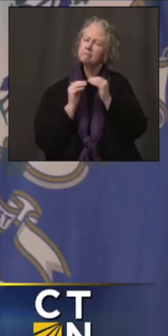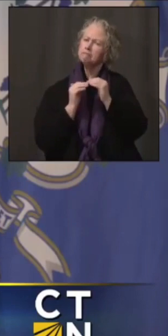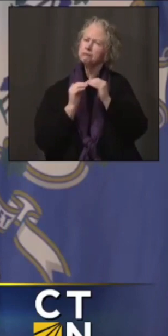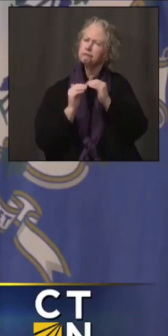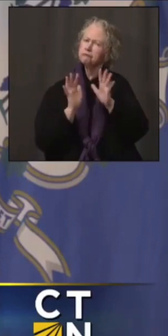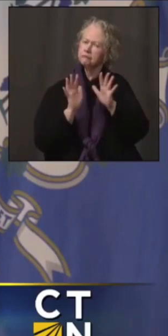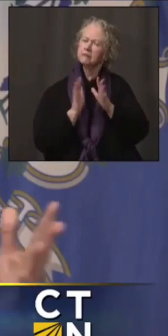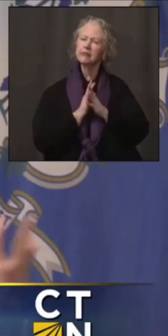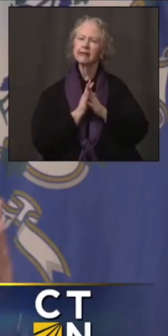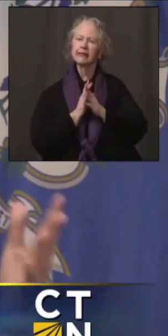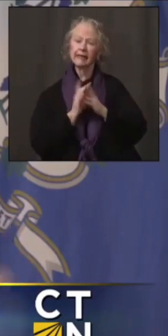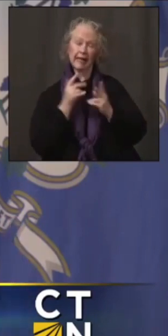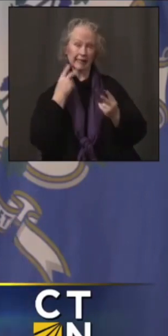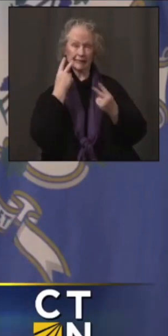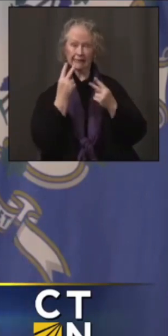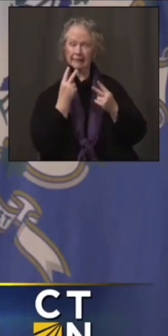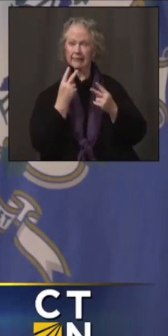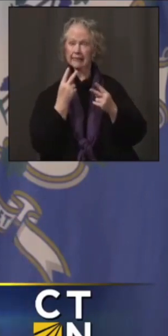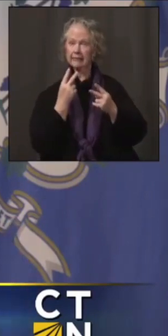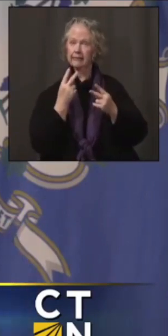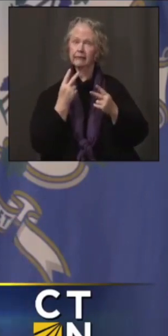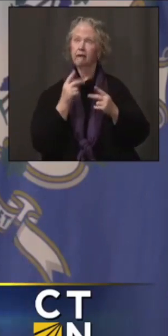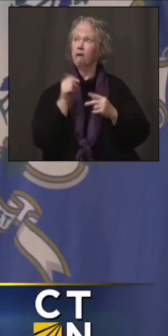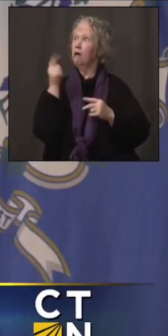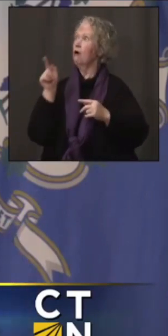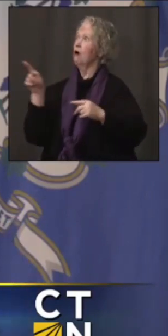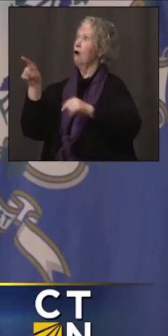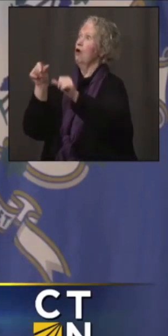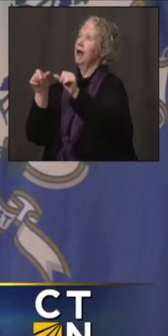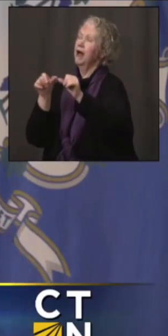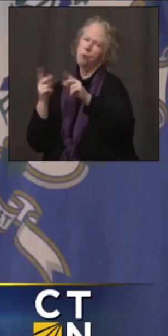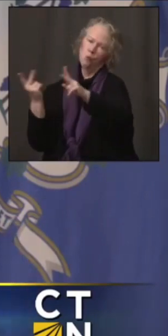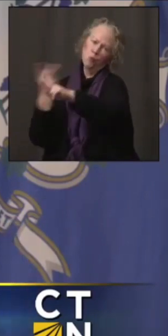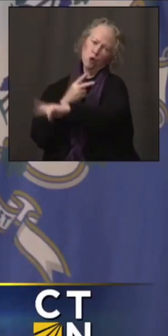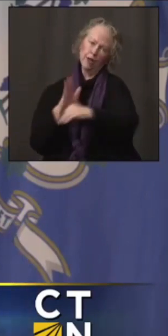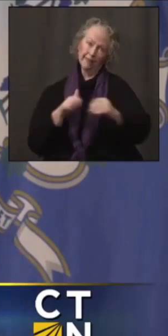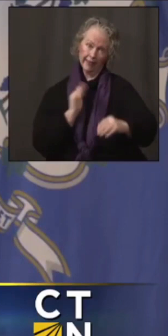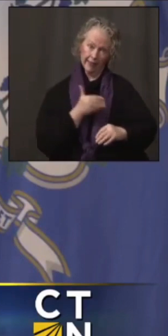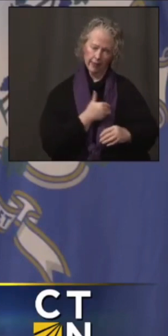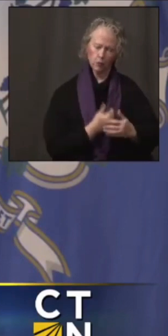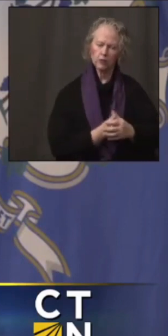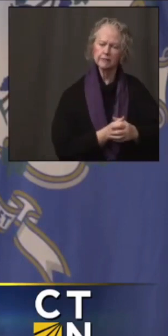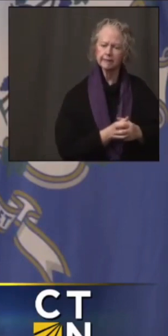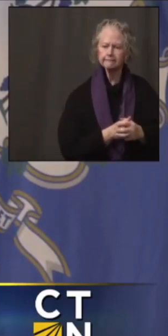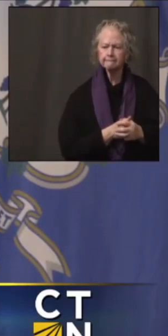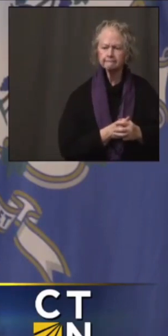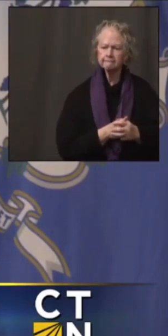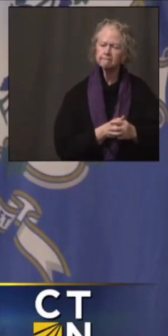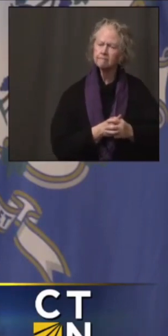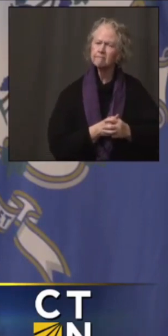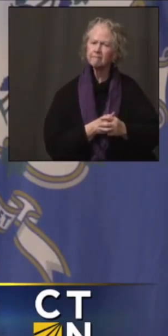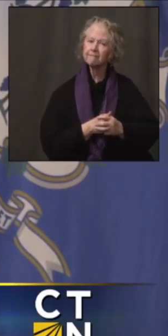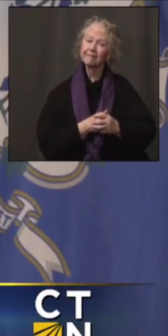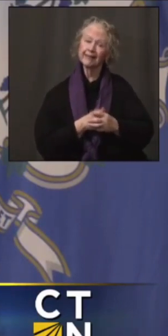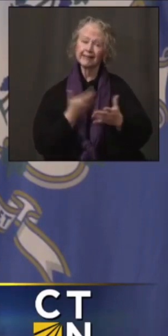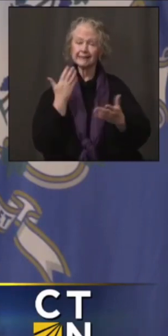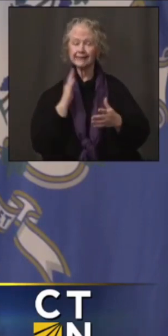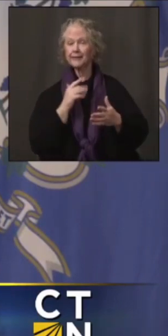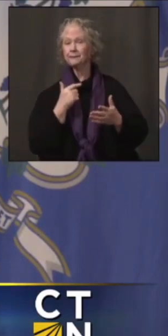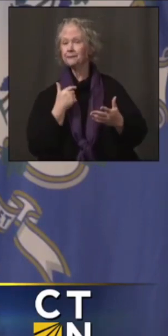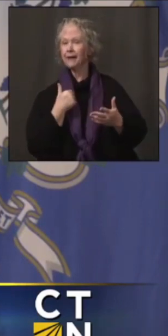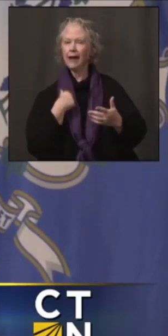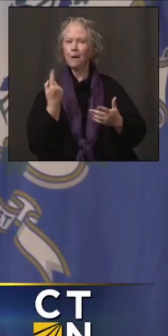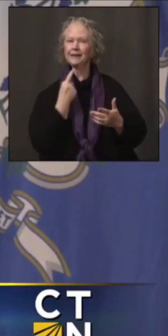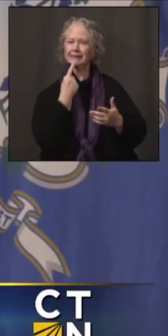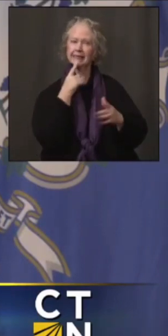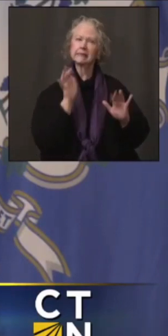more severe tick ups in other parts of the country. But I seem to say every week, the next couple of